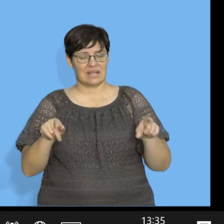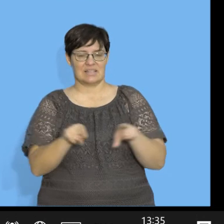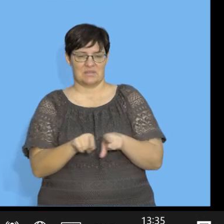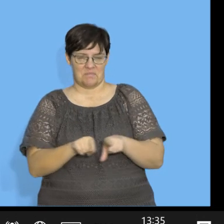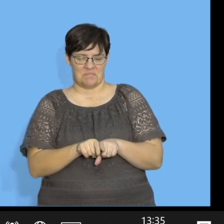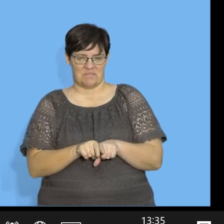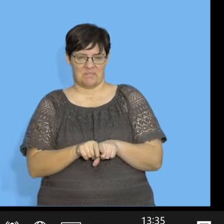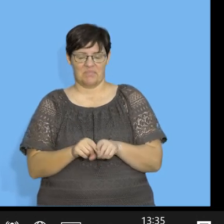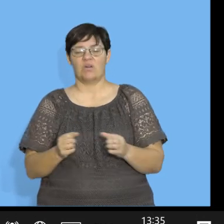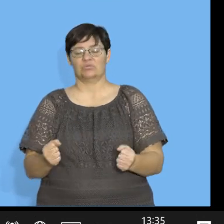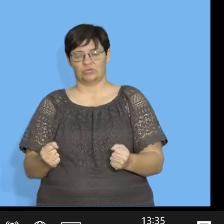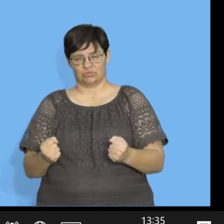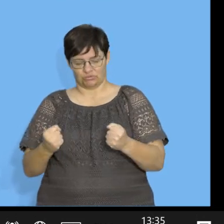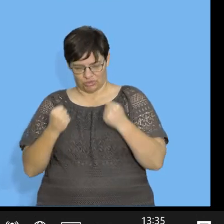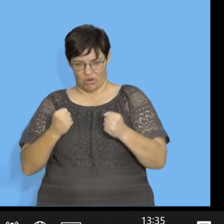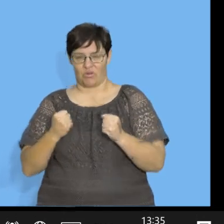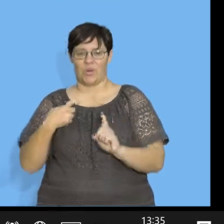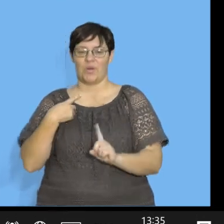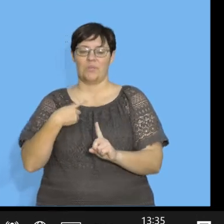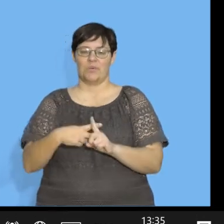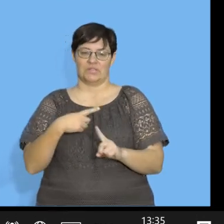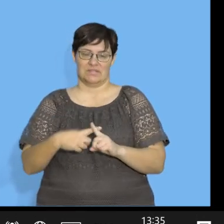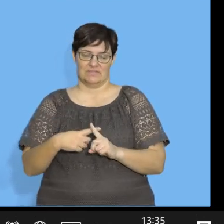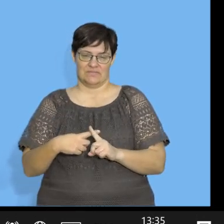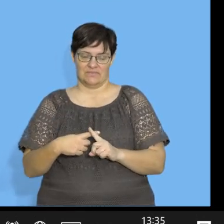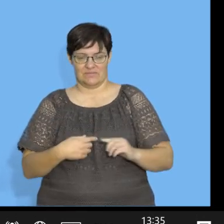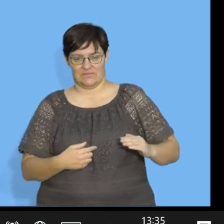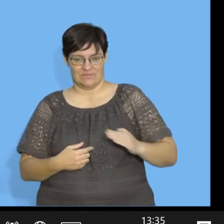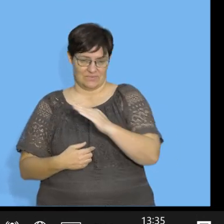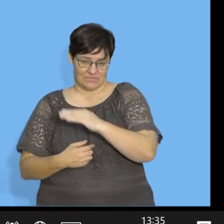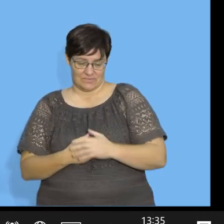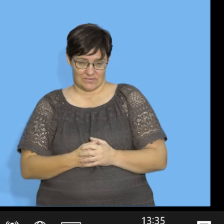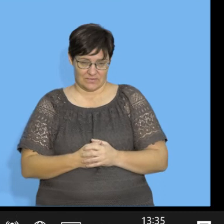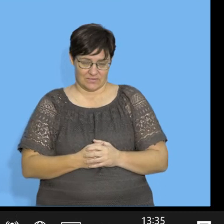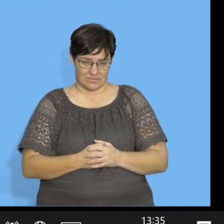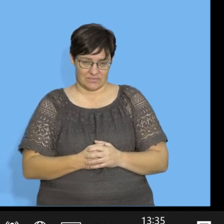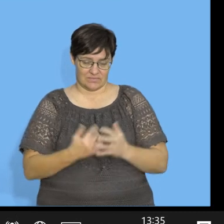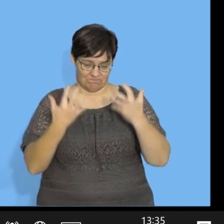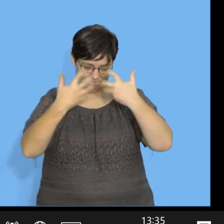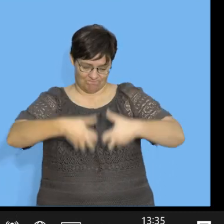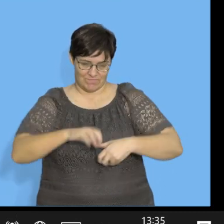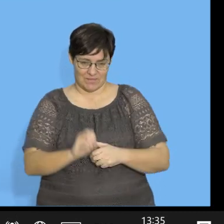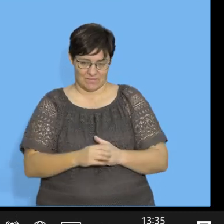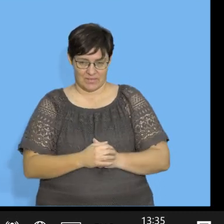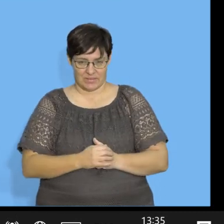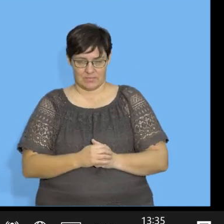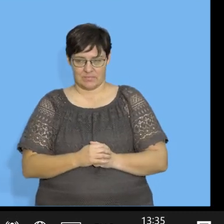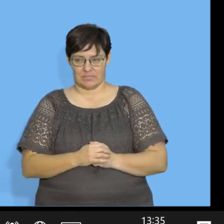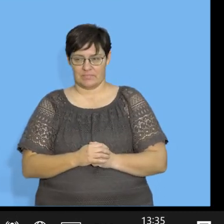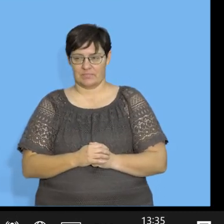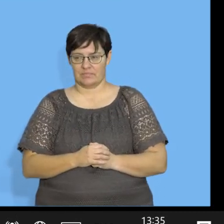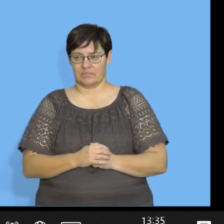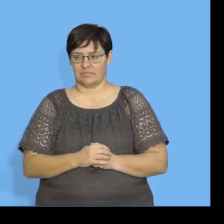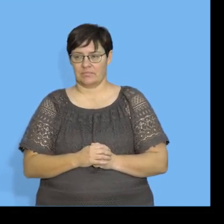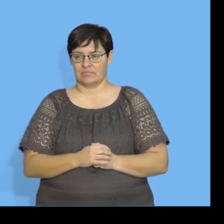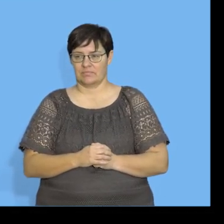Which is exactly the same, I think, with what we got without using a calculator, which is a strong, positive correlation.